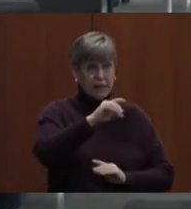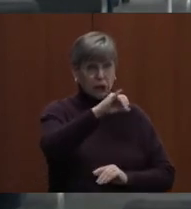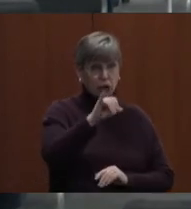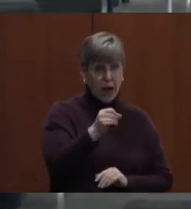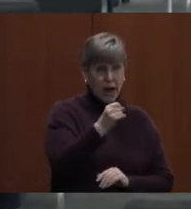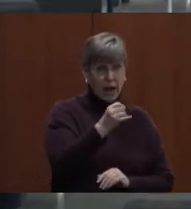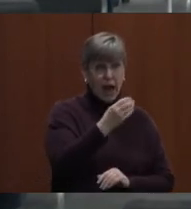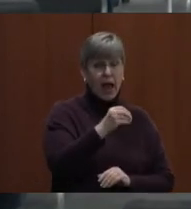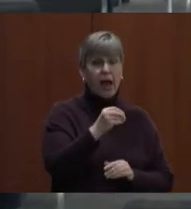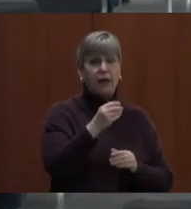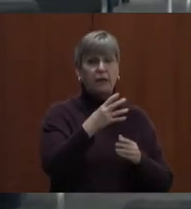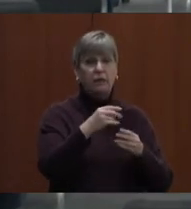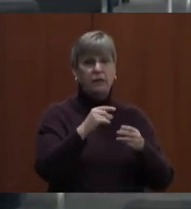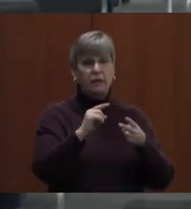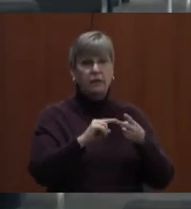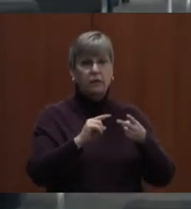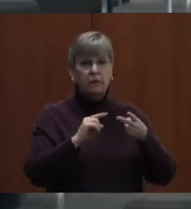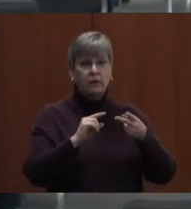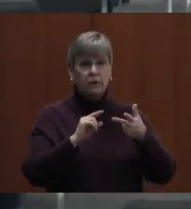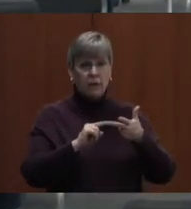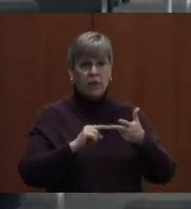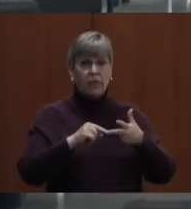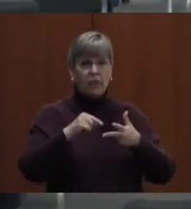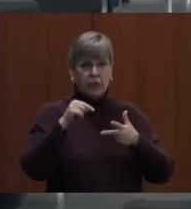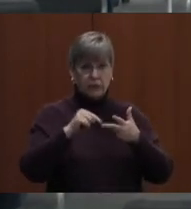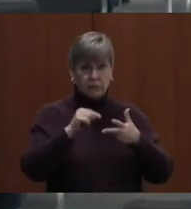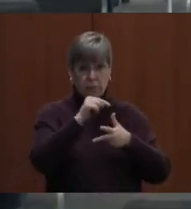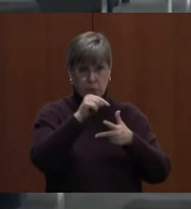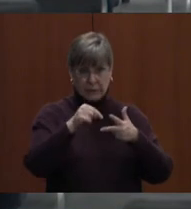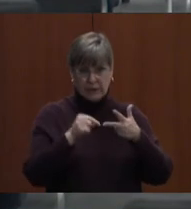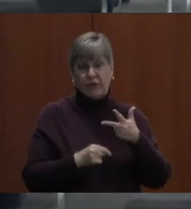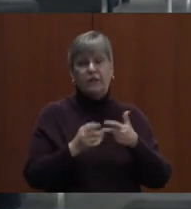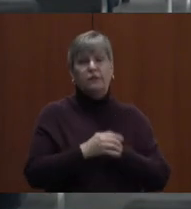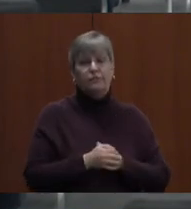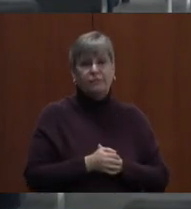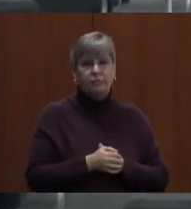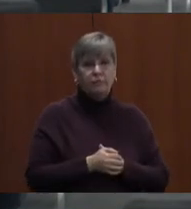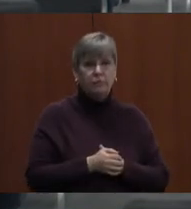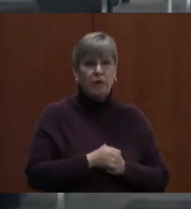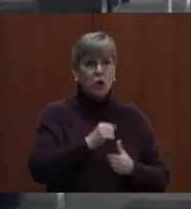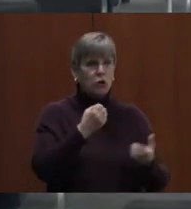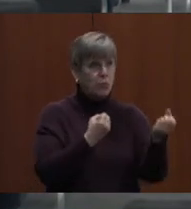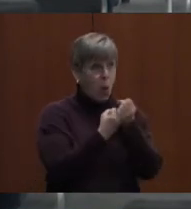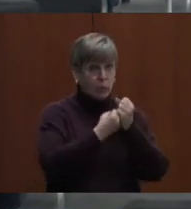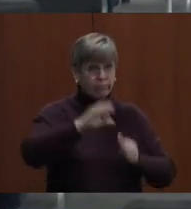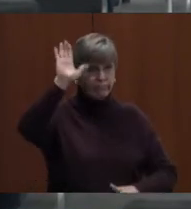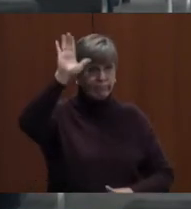.J., and the exhibits that go with it. All those in favor?